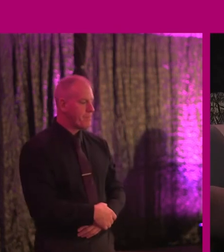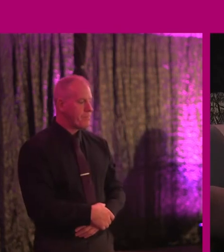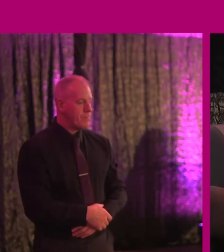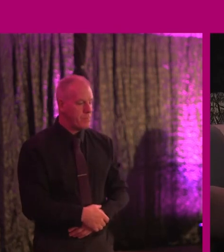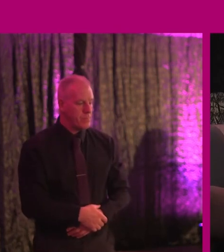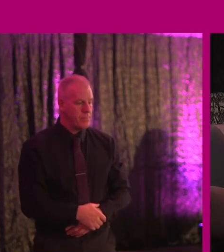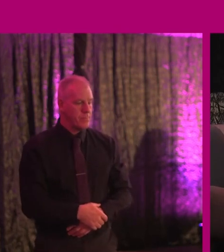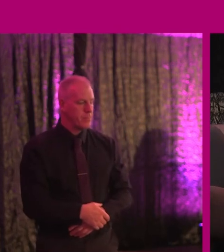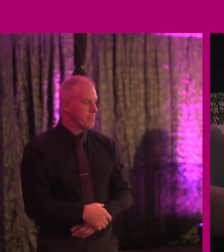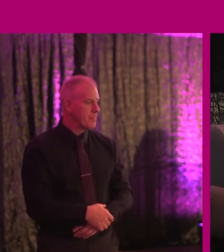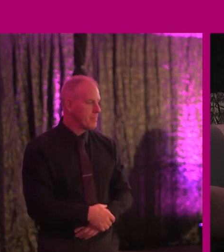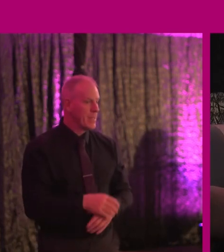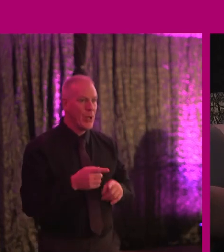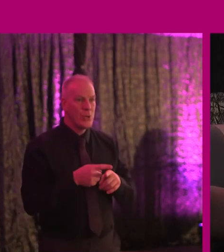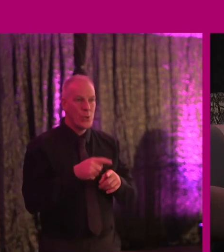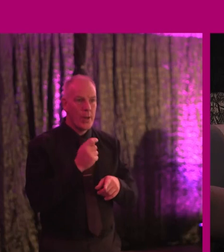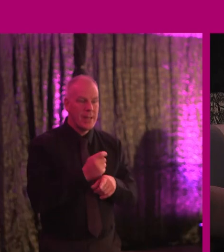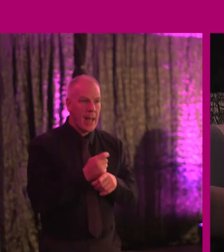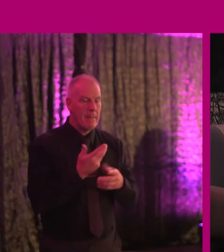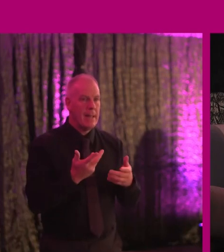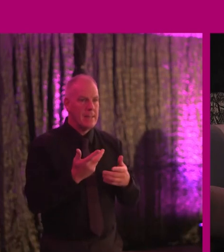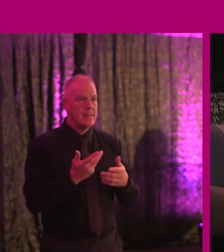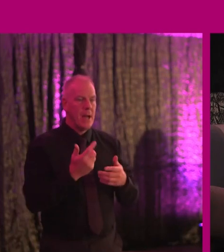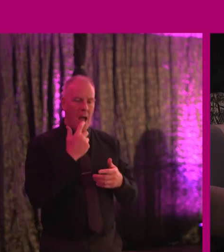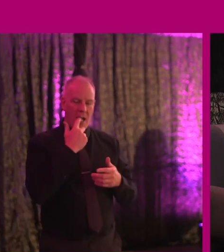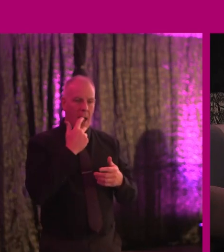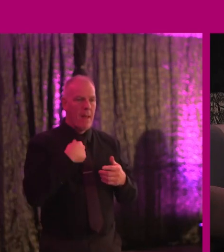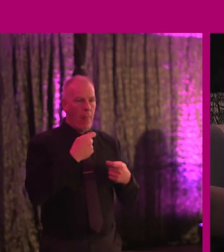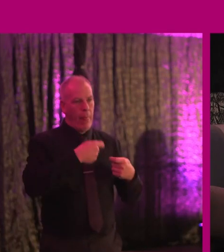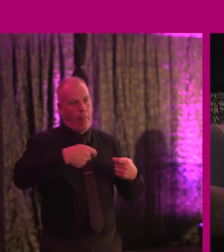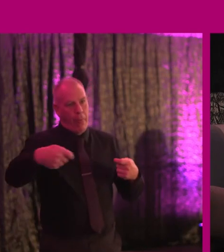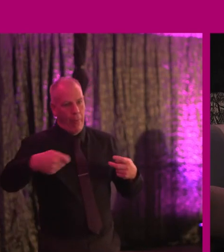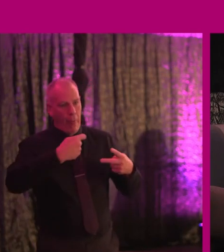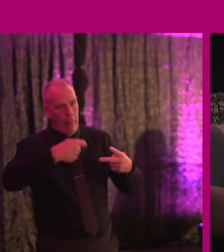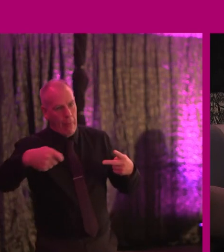OK, well, I guess I have a very short amount of time and you can see I really do over talk, so I apologise.